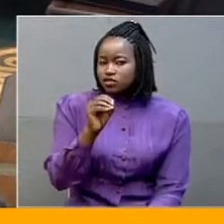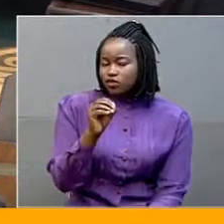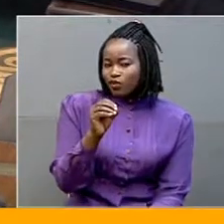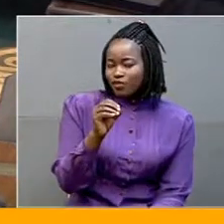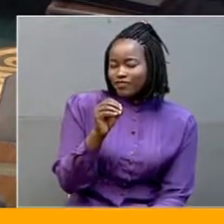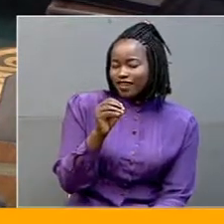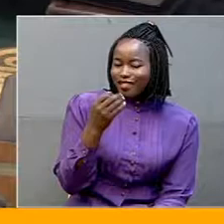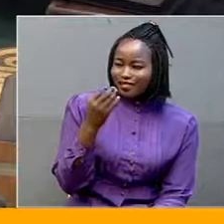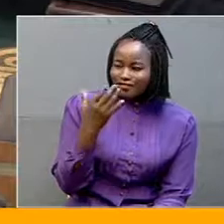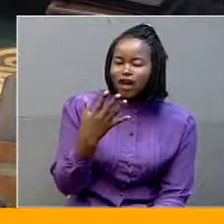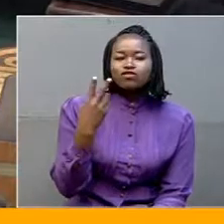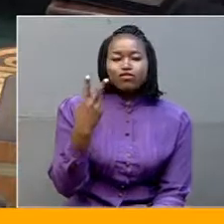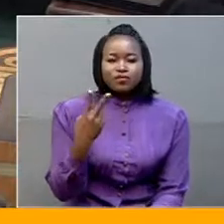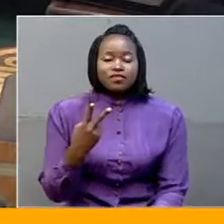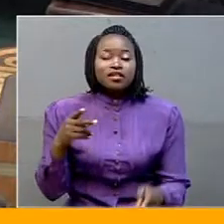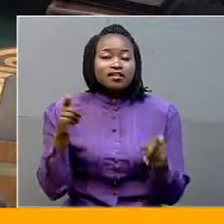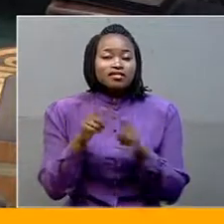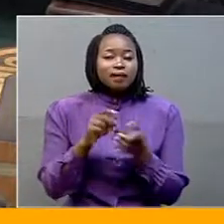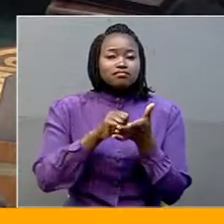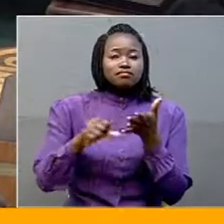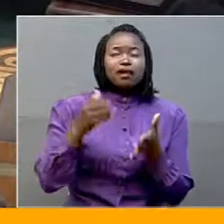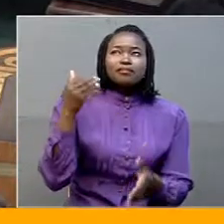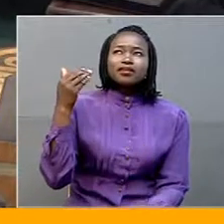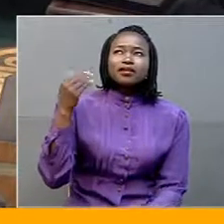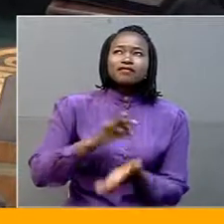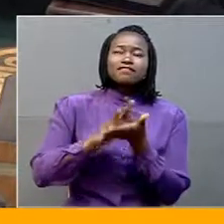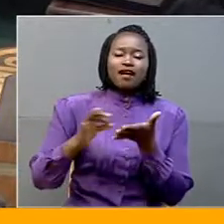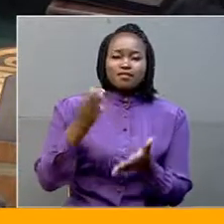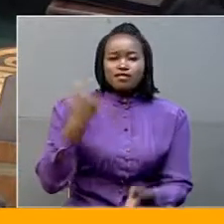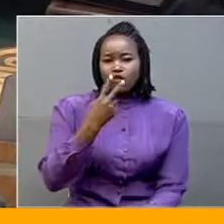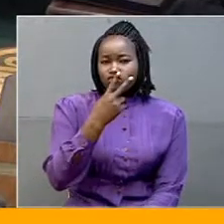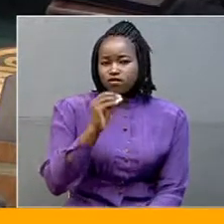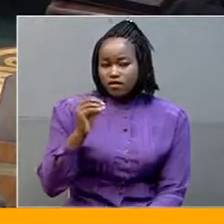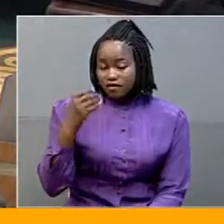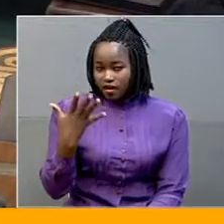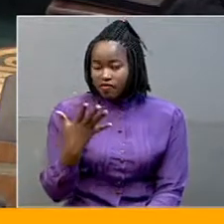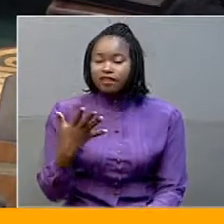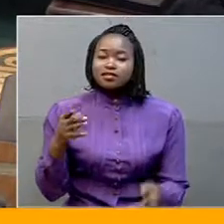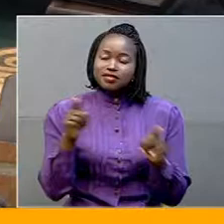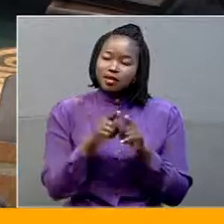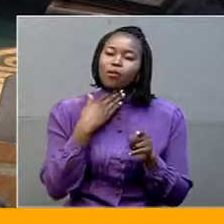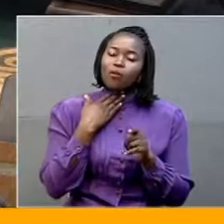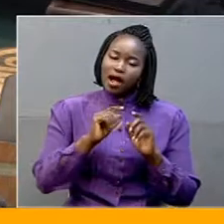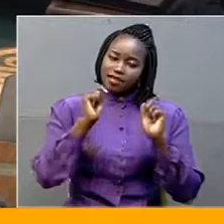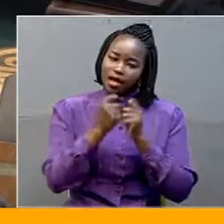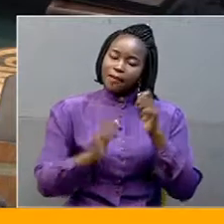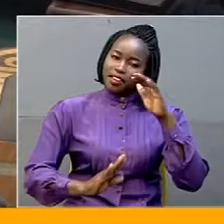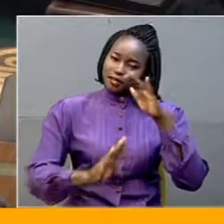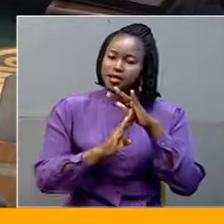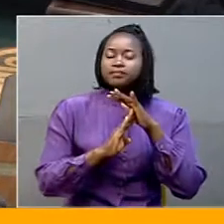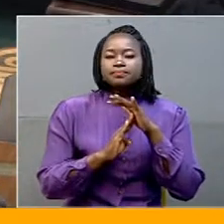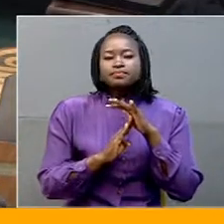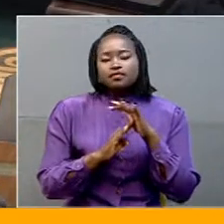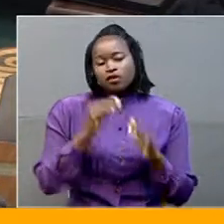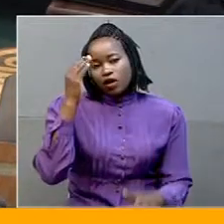term limits in the Constitution that was scrapped off in 2005. The committee's decision to reinstate term limits is informed by the fact that